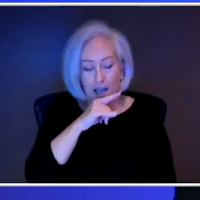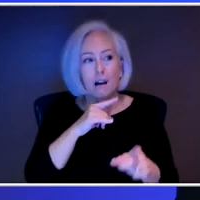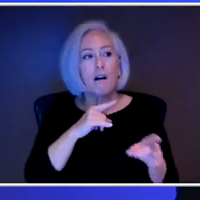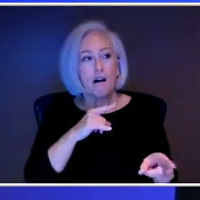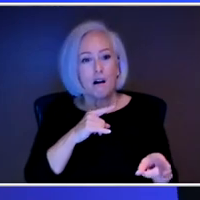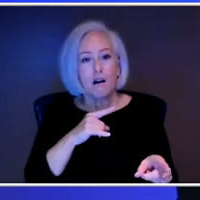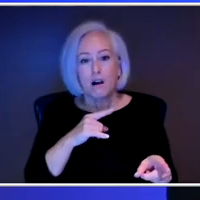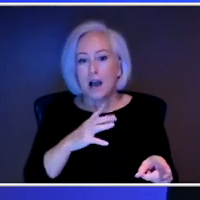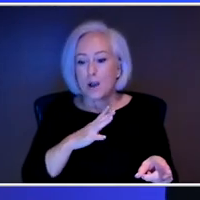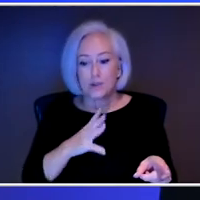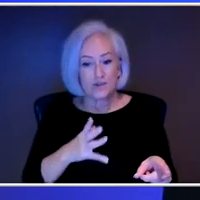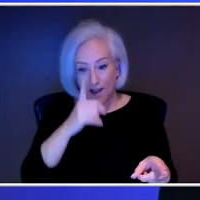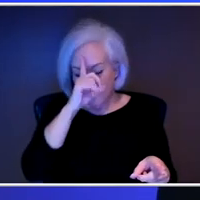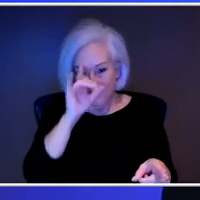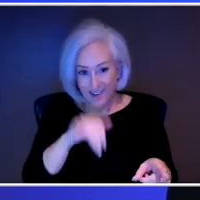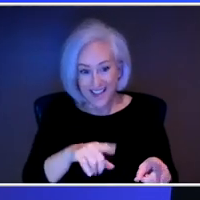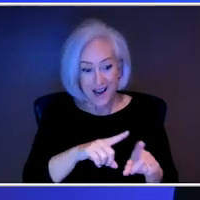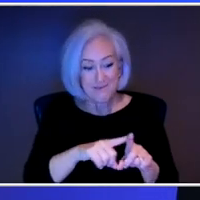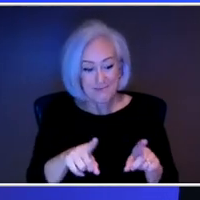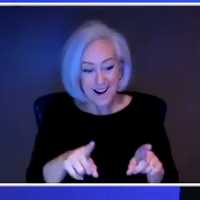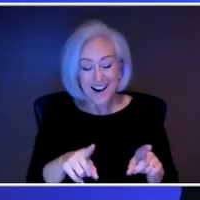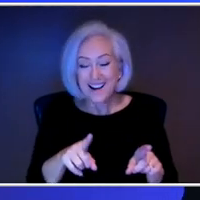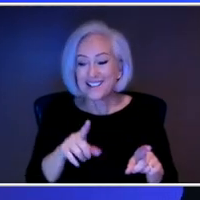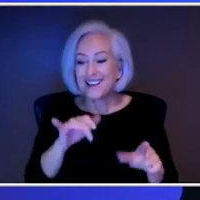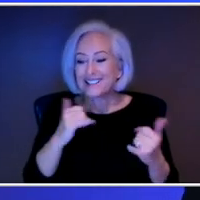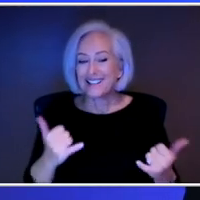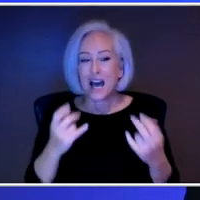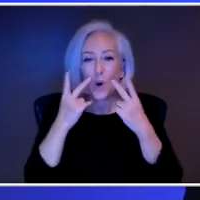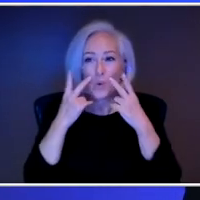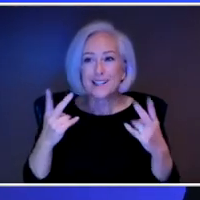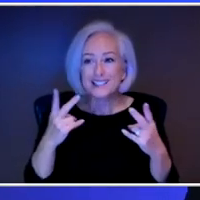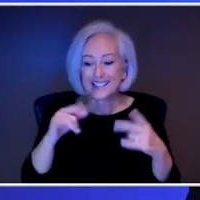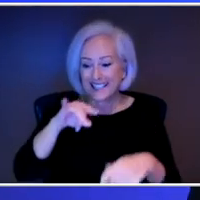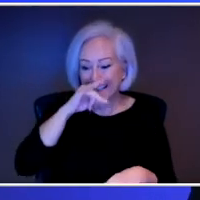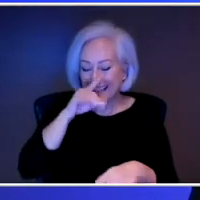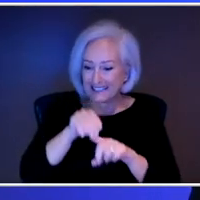that socialization at critical periods for some some of the kids at certain ages.